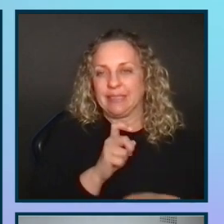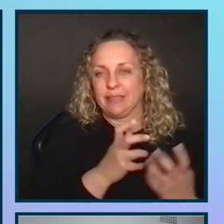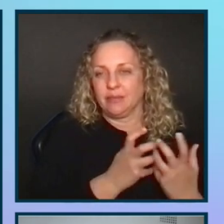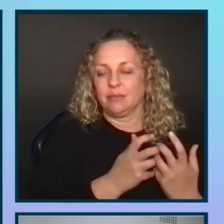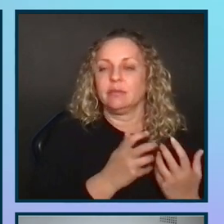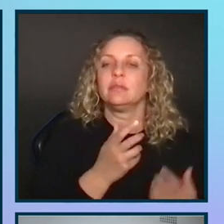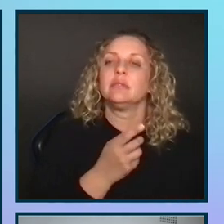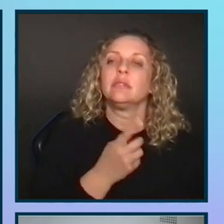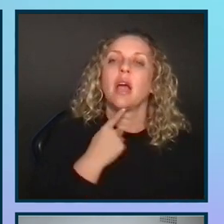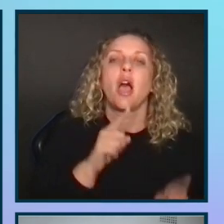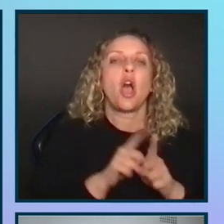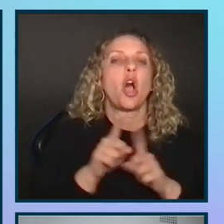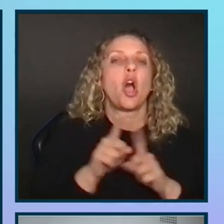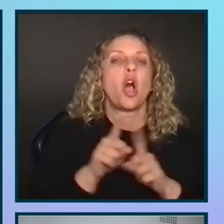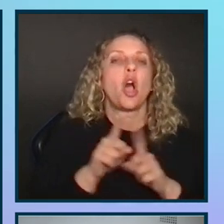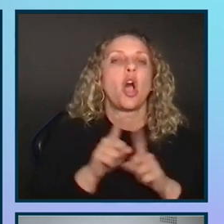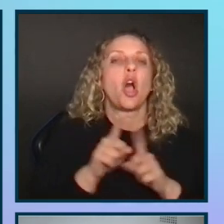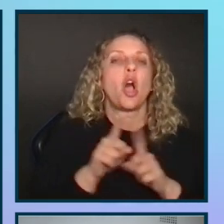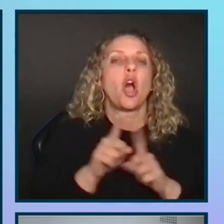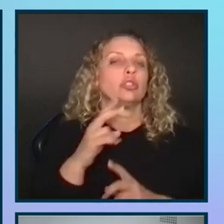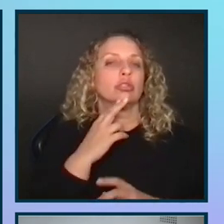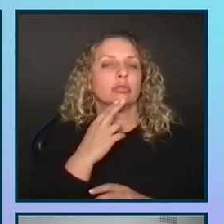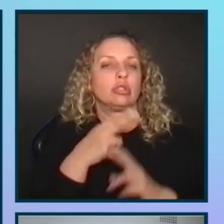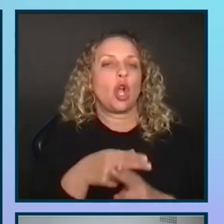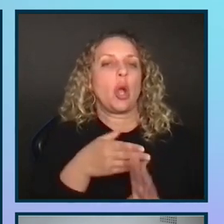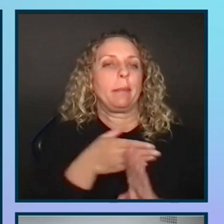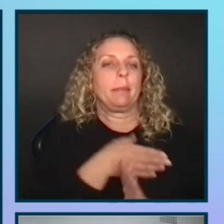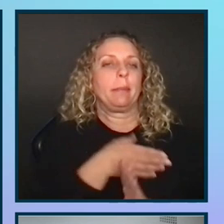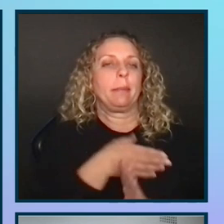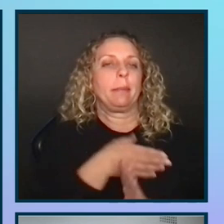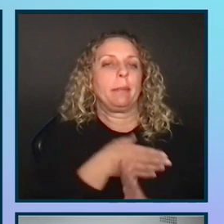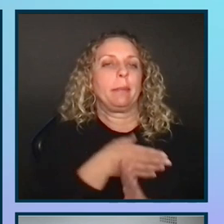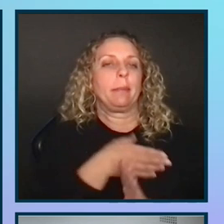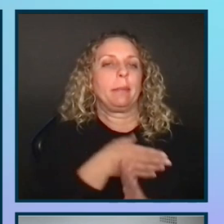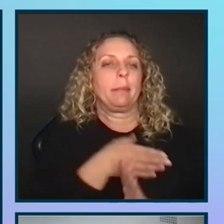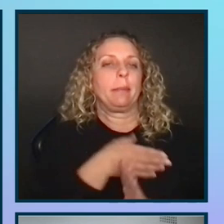I also call these pre research questions. And I'm going to